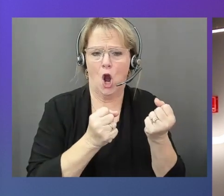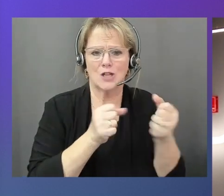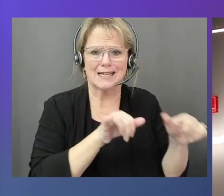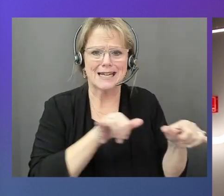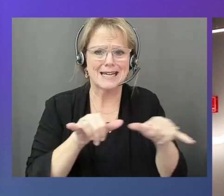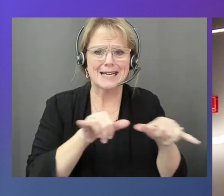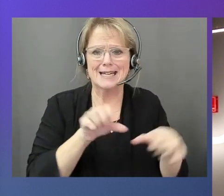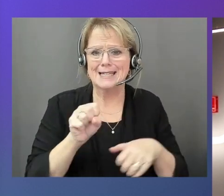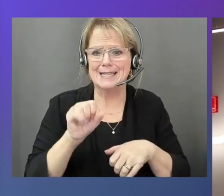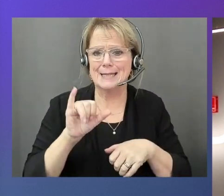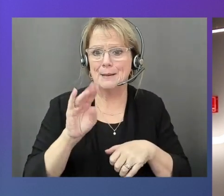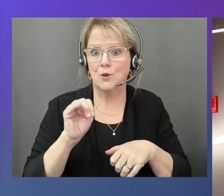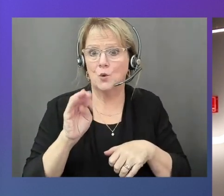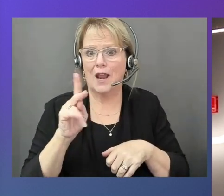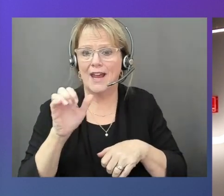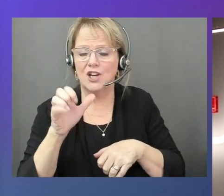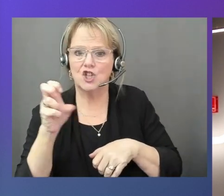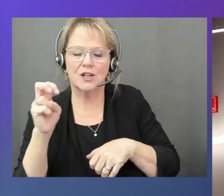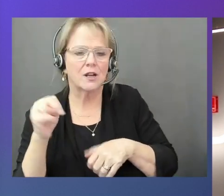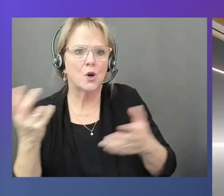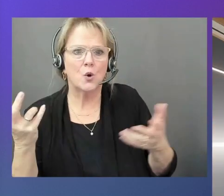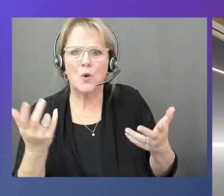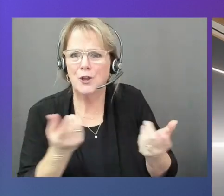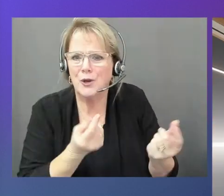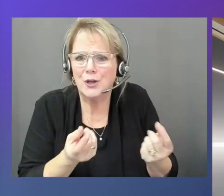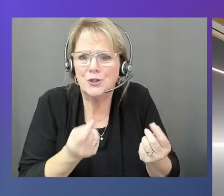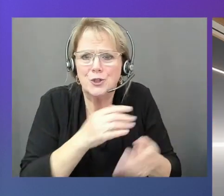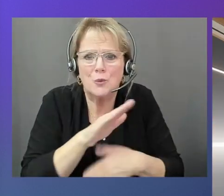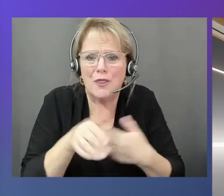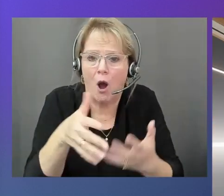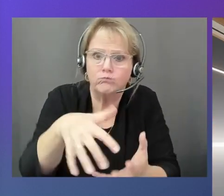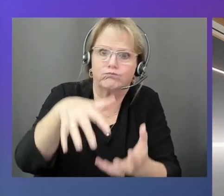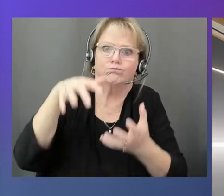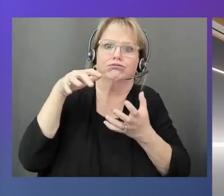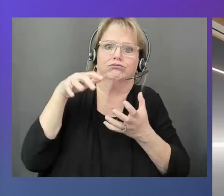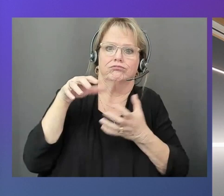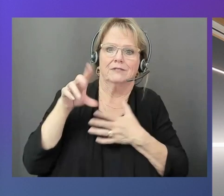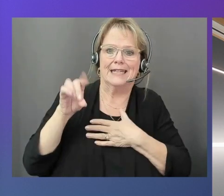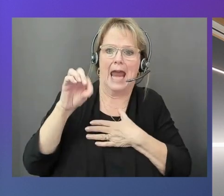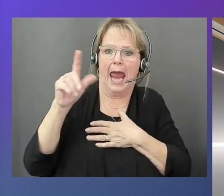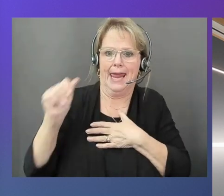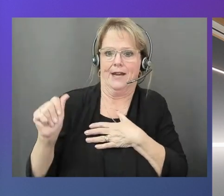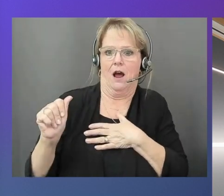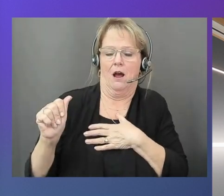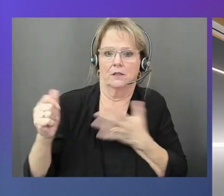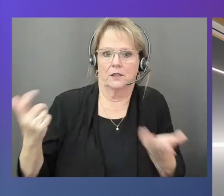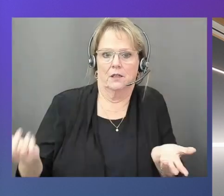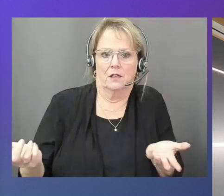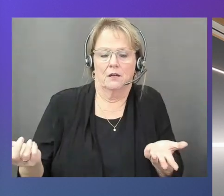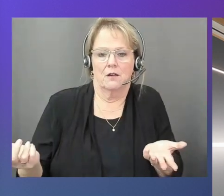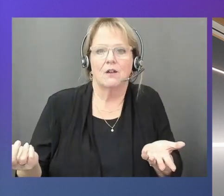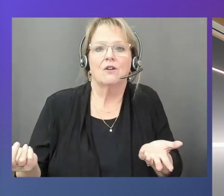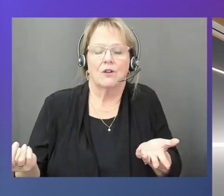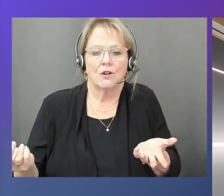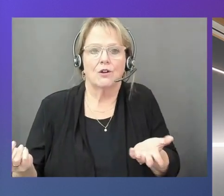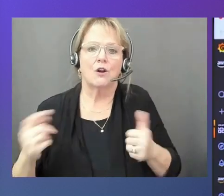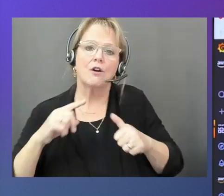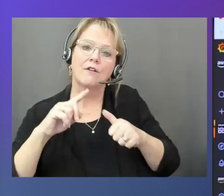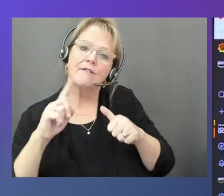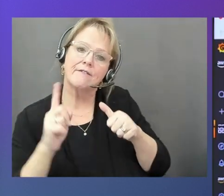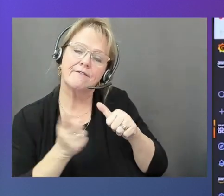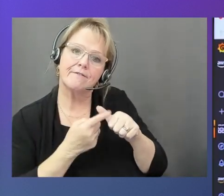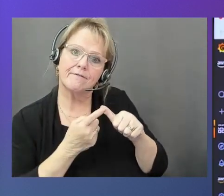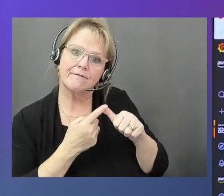all of this data that's being simulated? So first of all, what we are going to do with those data